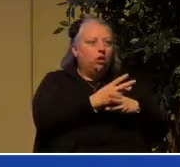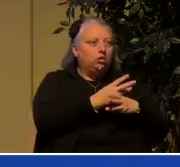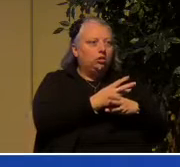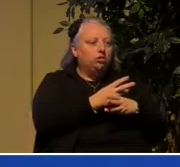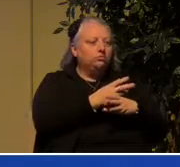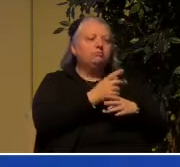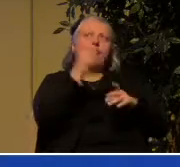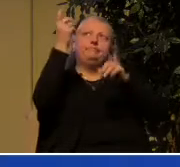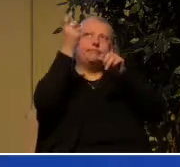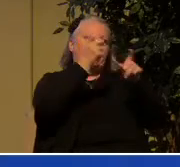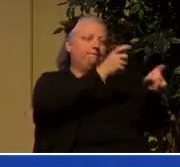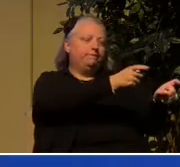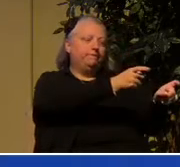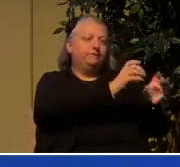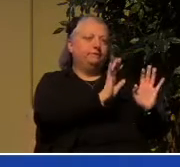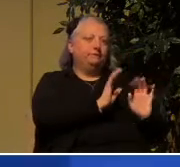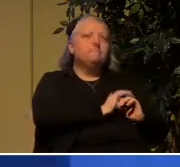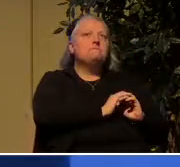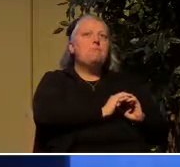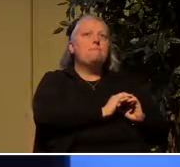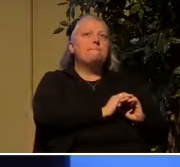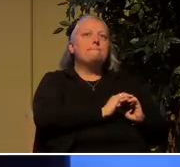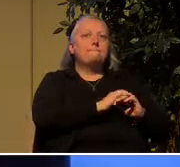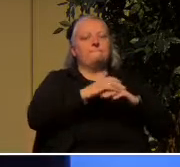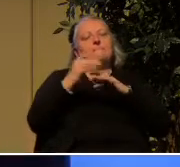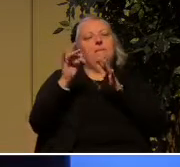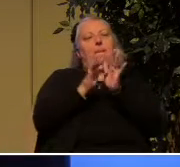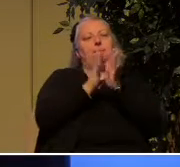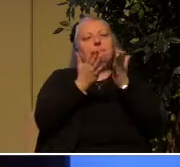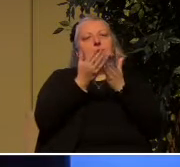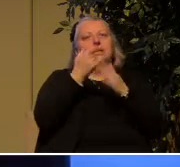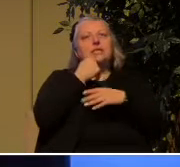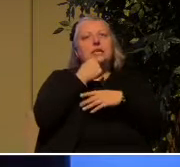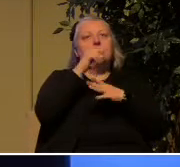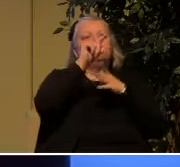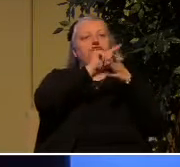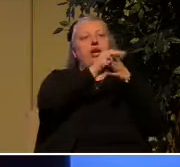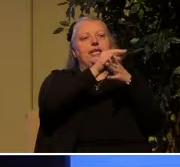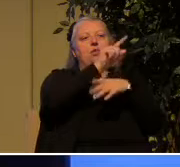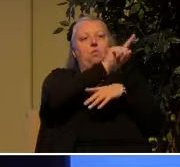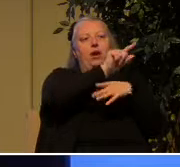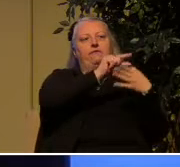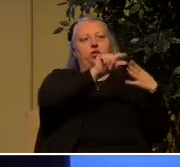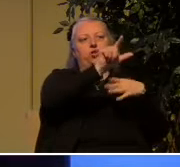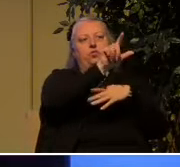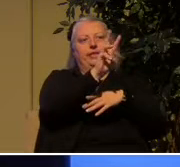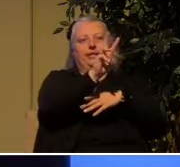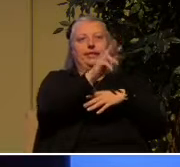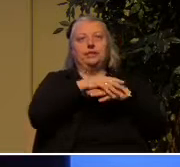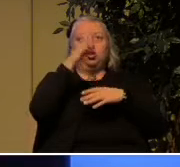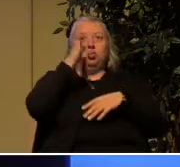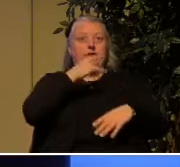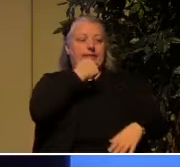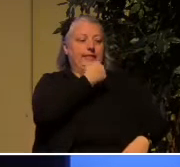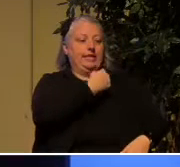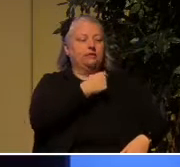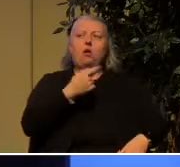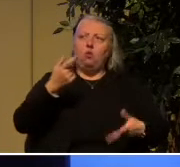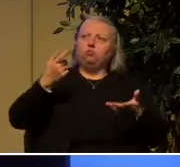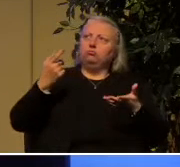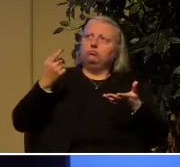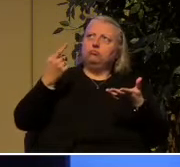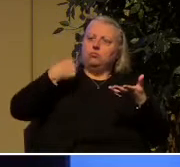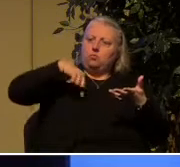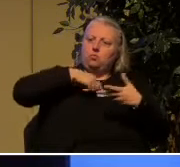their inheritance. Listen to how scripture puts it. Genesis 126, God speaking, he says, let us make